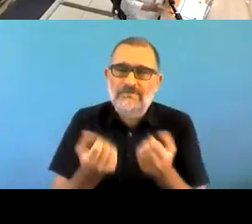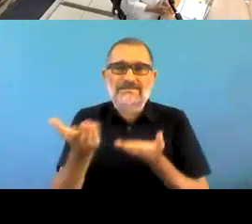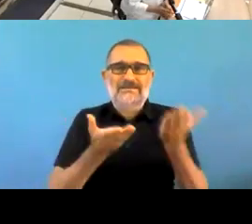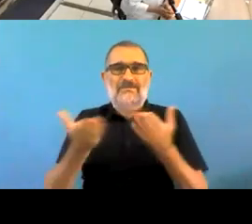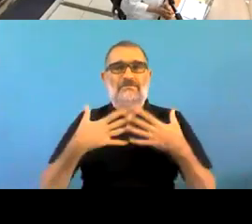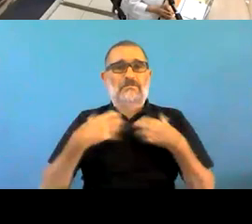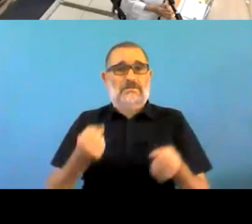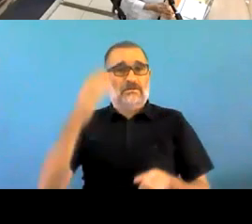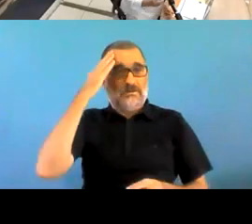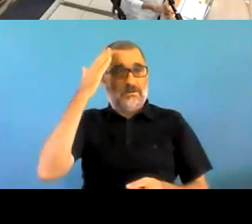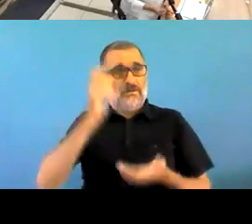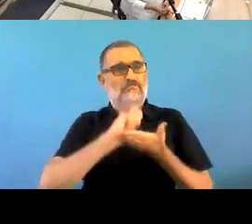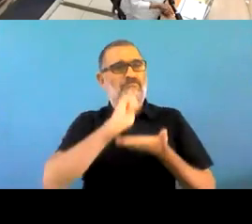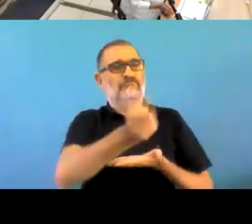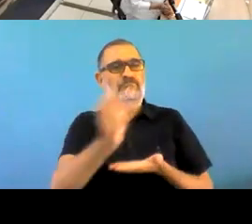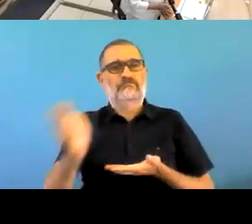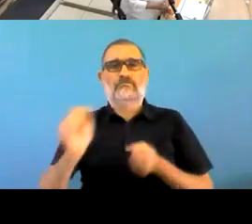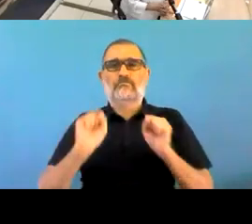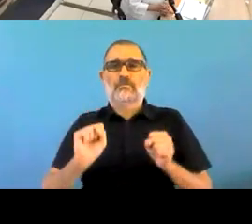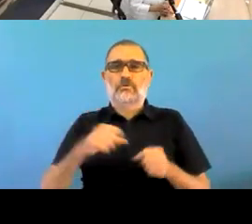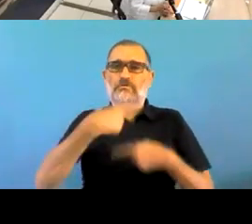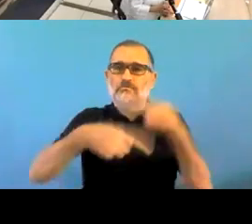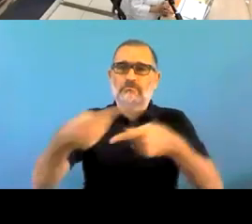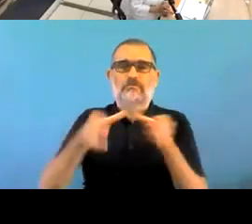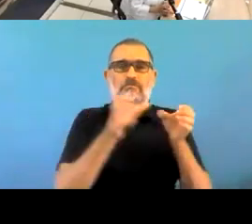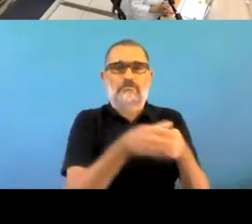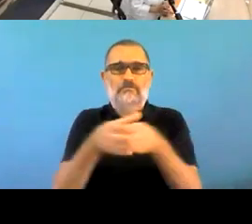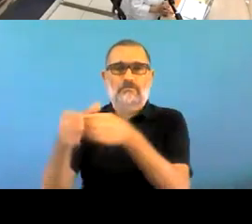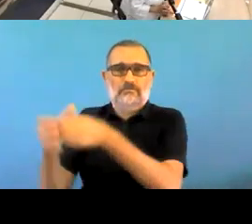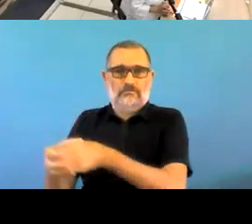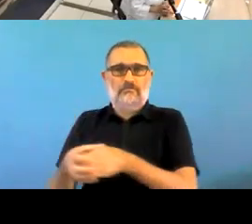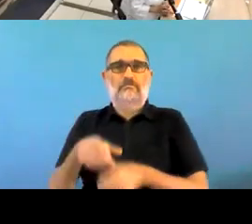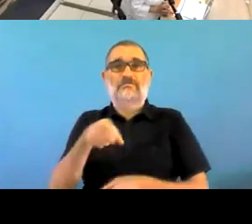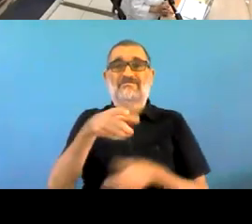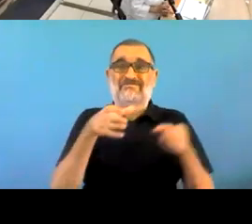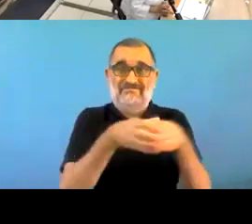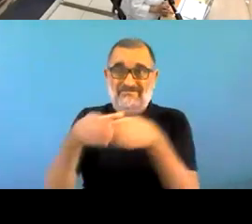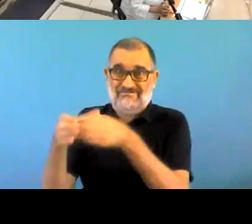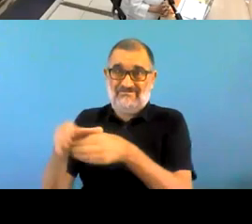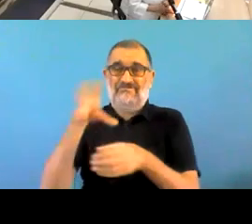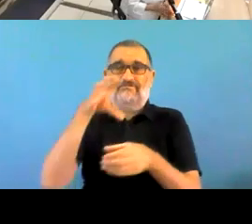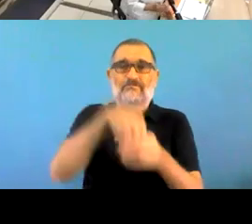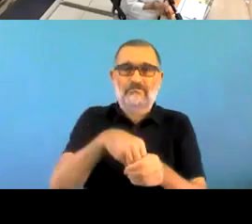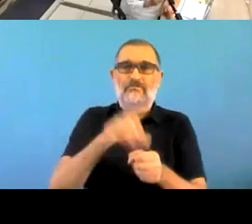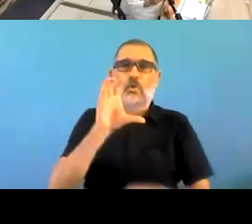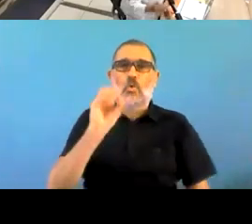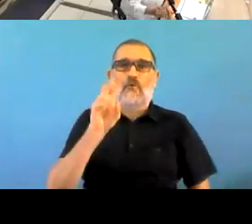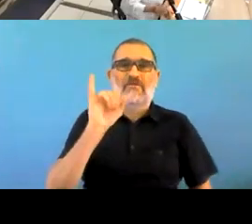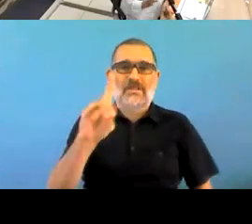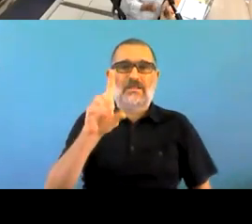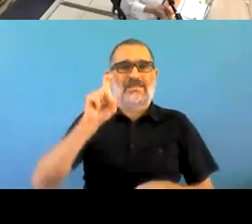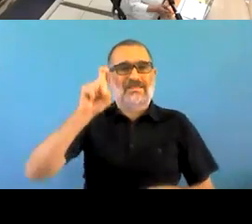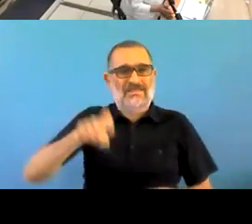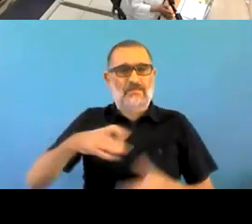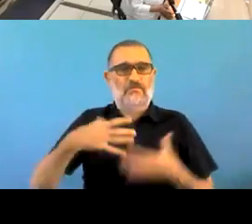need to be trained in mental health by way of conclusion then the current objective of mental health in panama is to